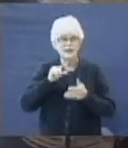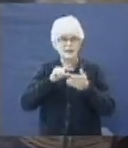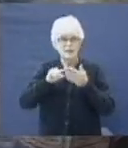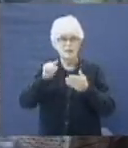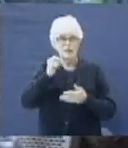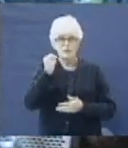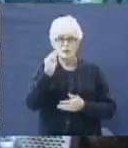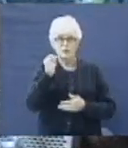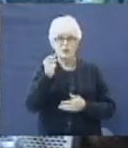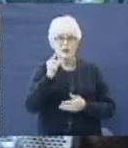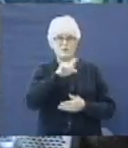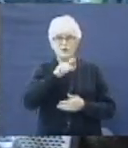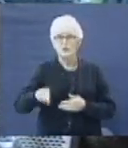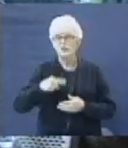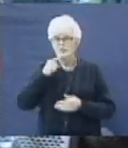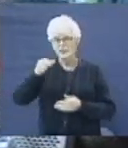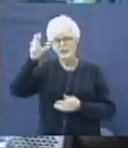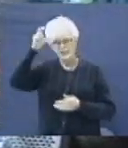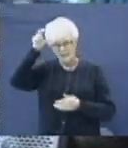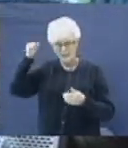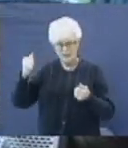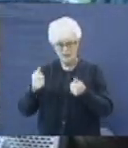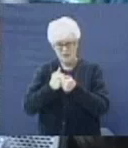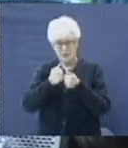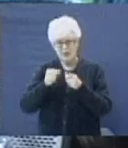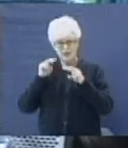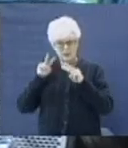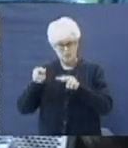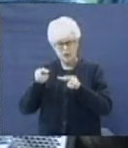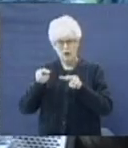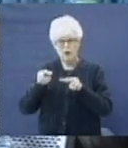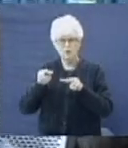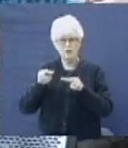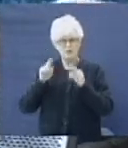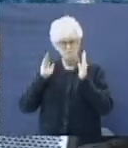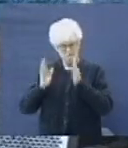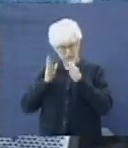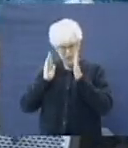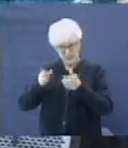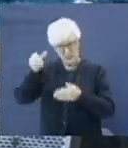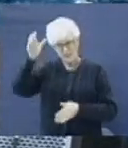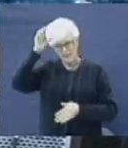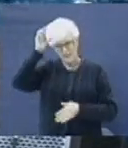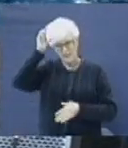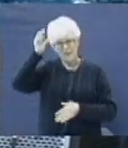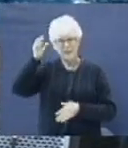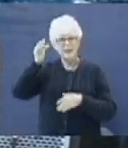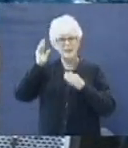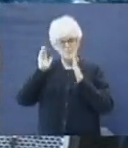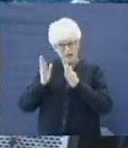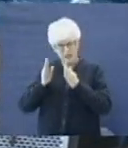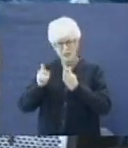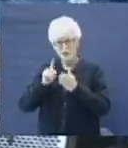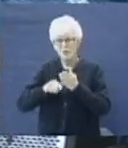verse 12, and the Lord said unto Satan, here's the challenge. Behold, that means pay attention, devil. Take heed to what I'm about to say.